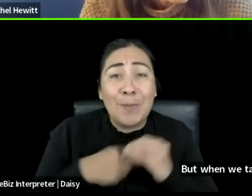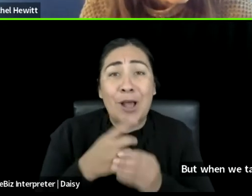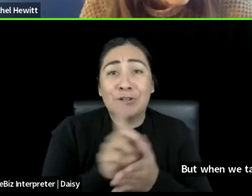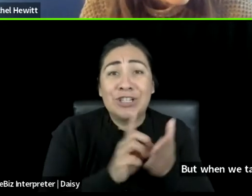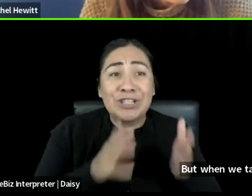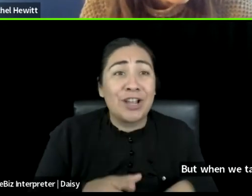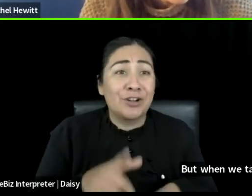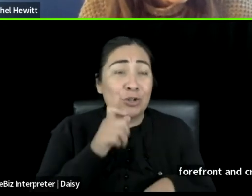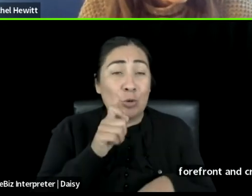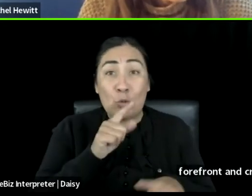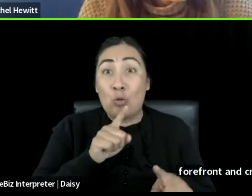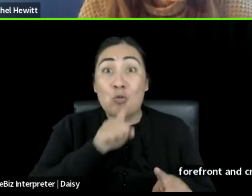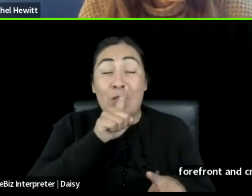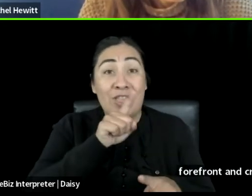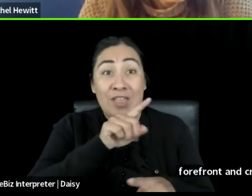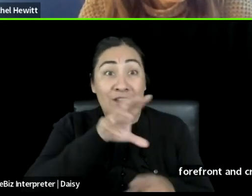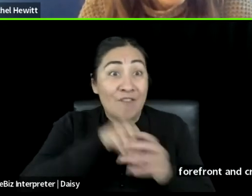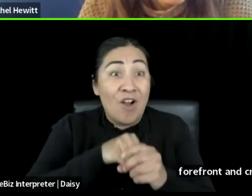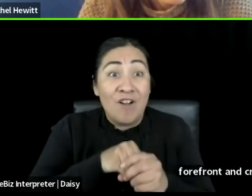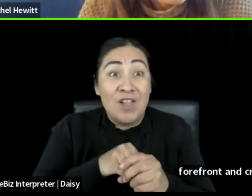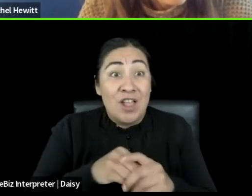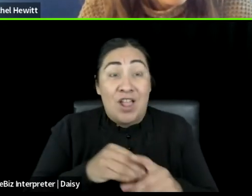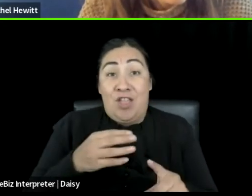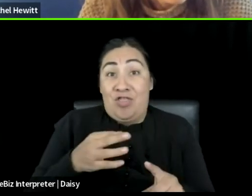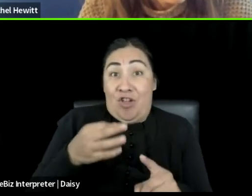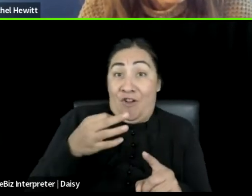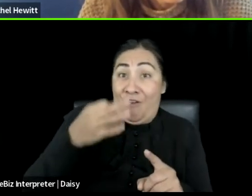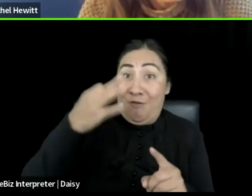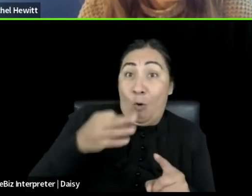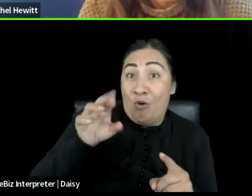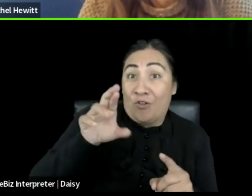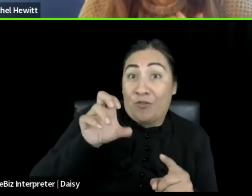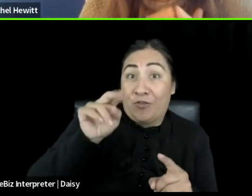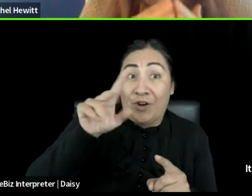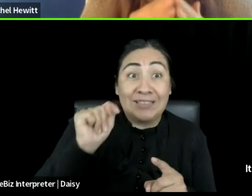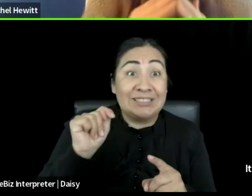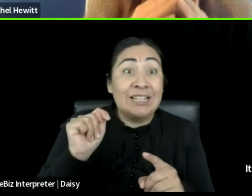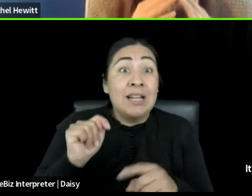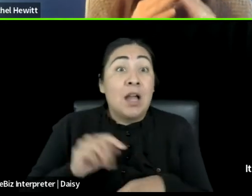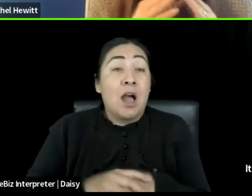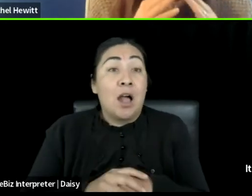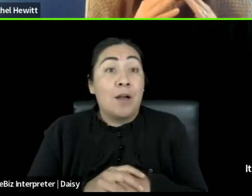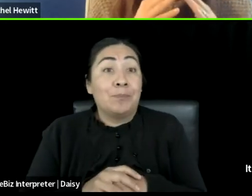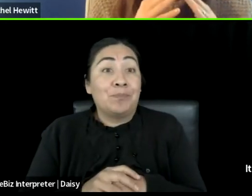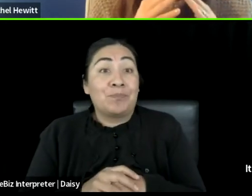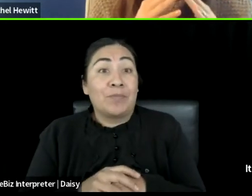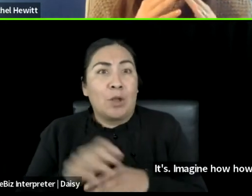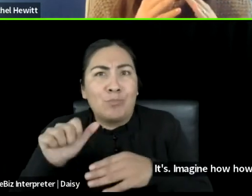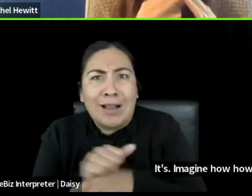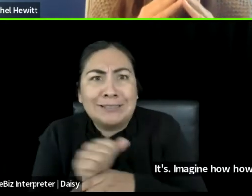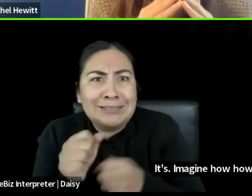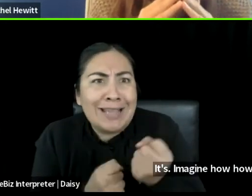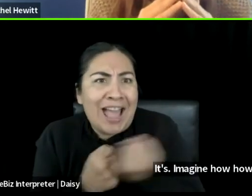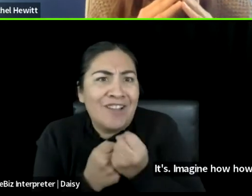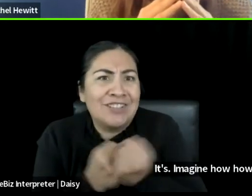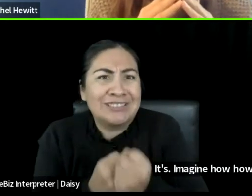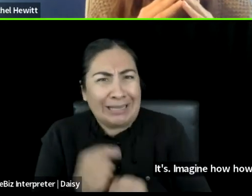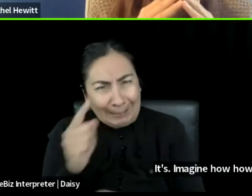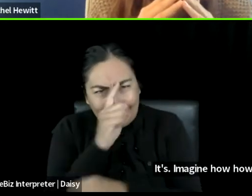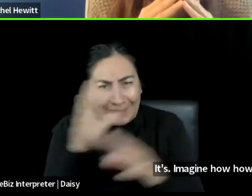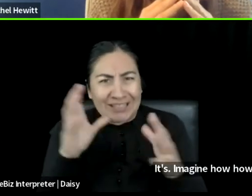it's yeah. And imagine how, how much more supported those moments of distress, those pain points would be if